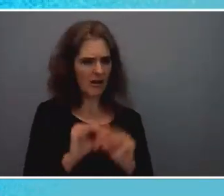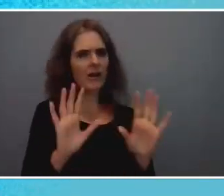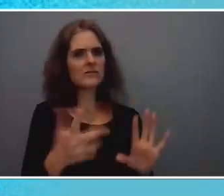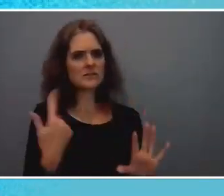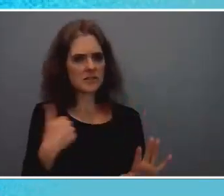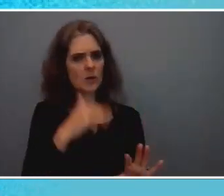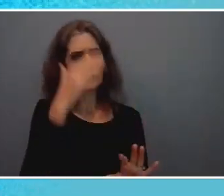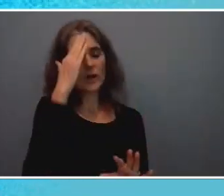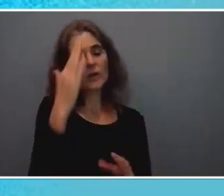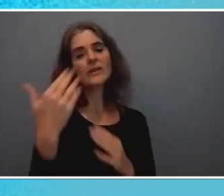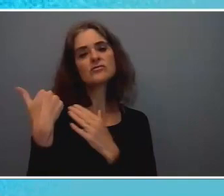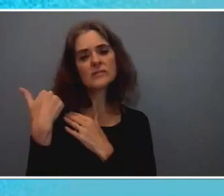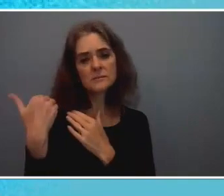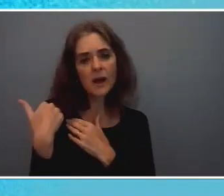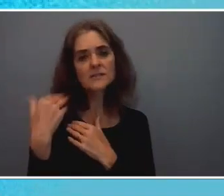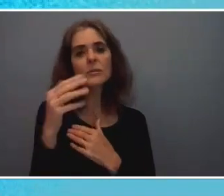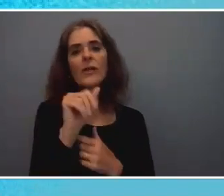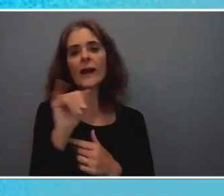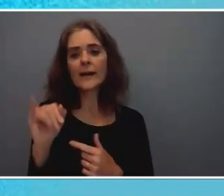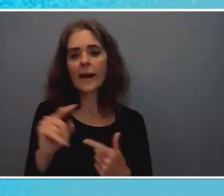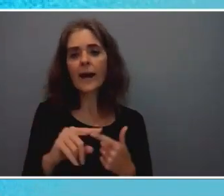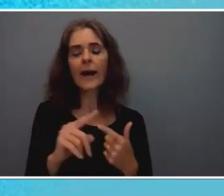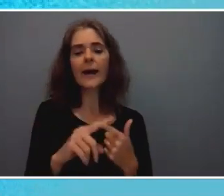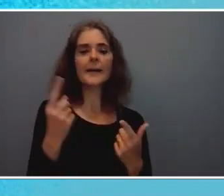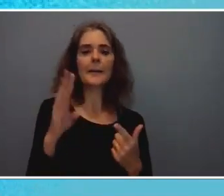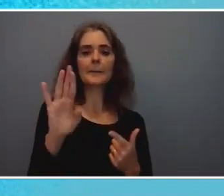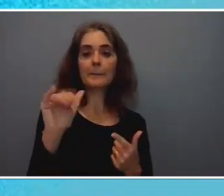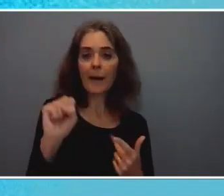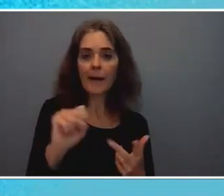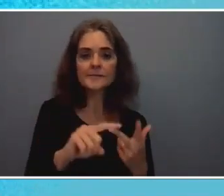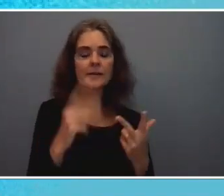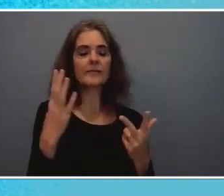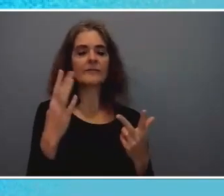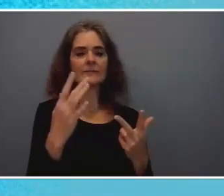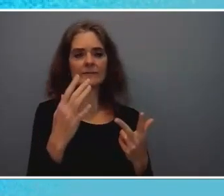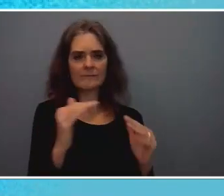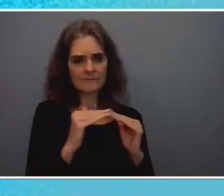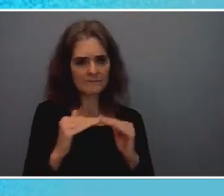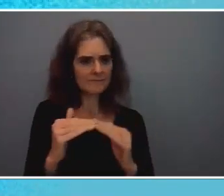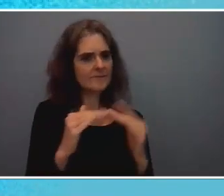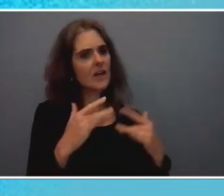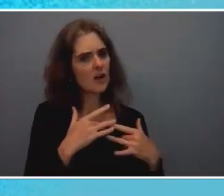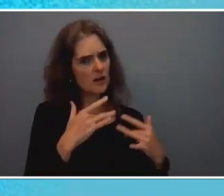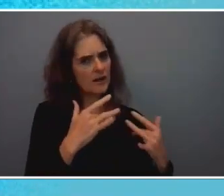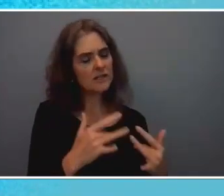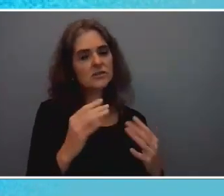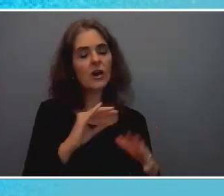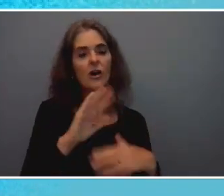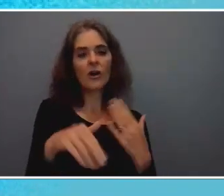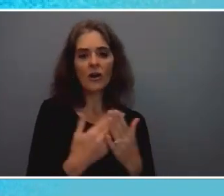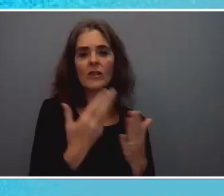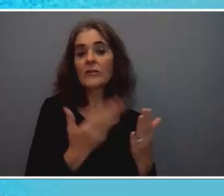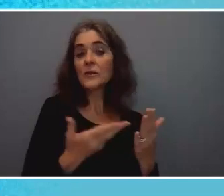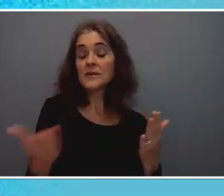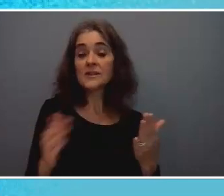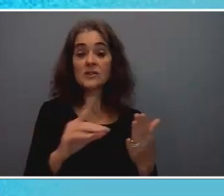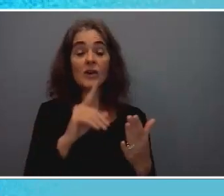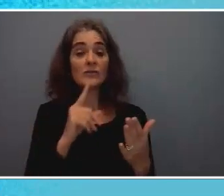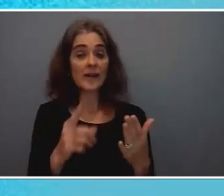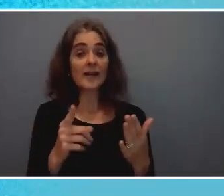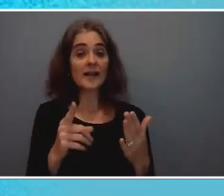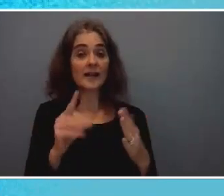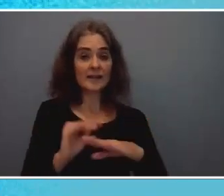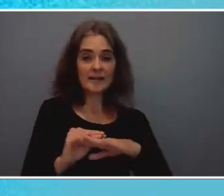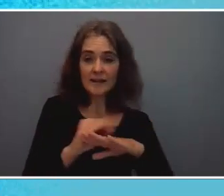issues ethics bias fairness all of these things are are really just make AI a very